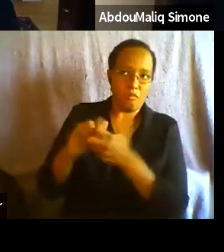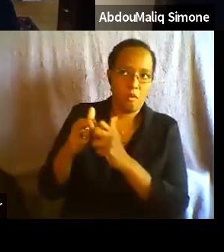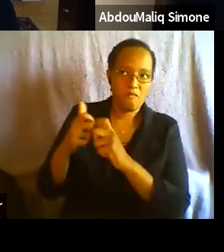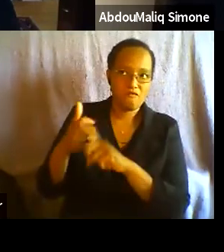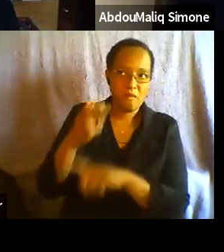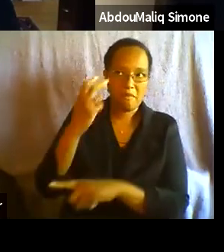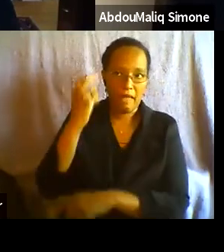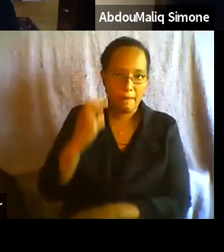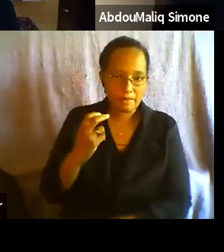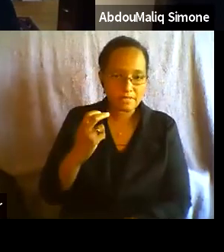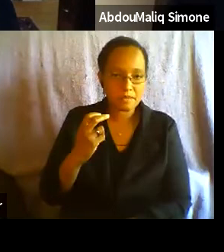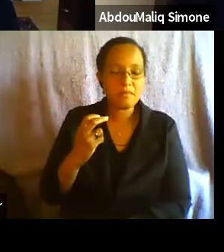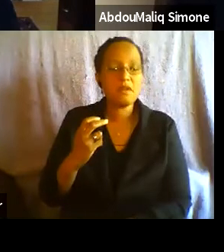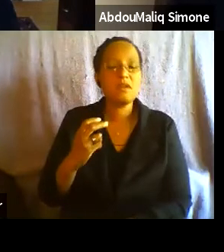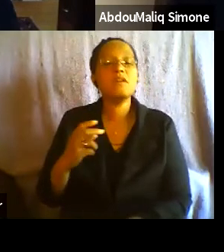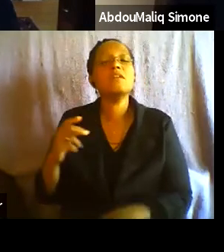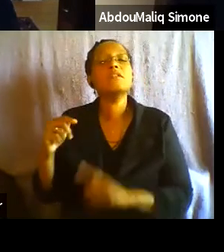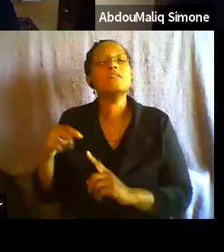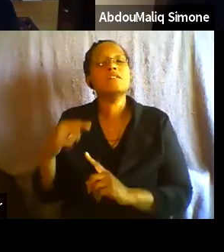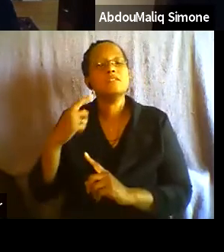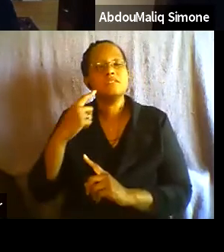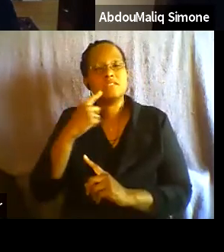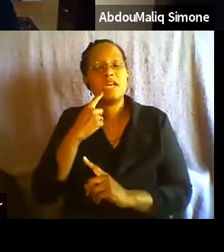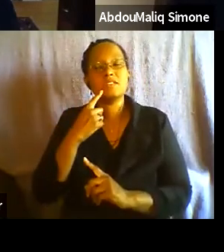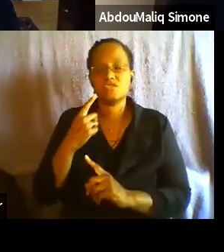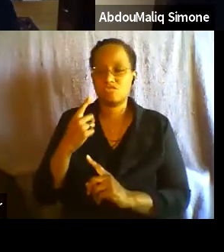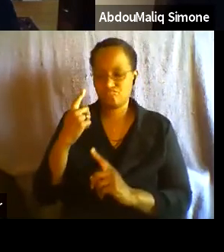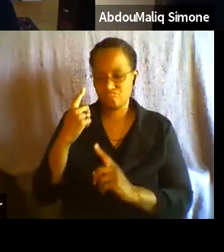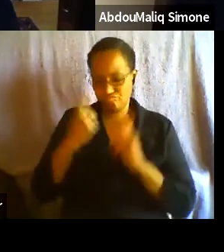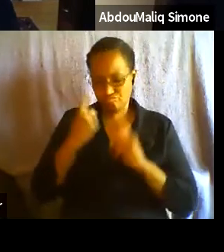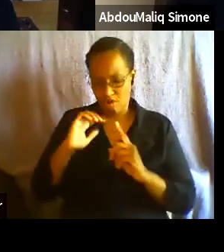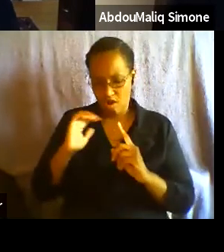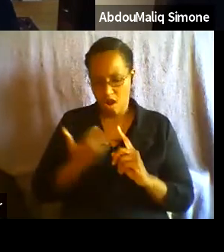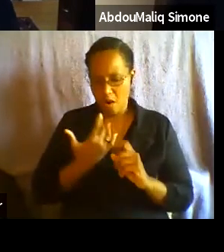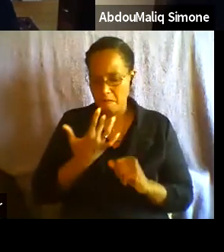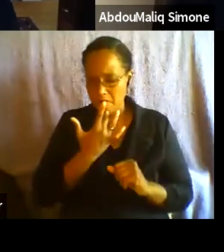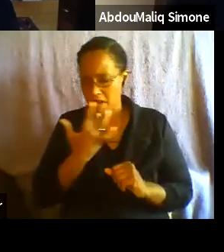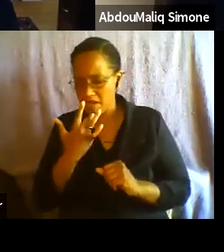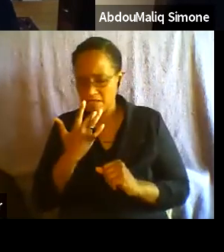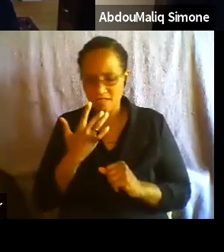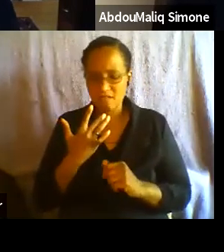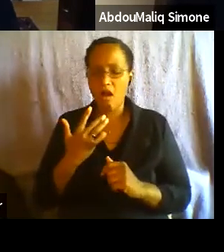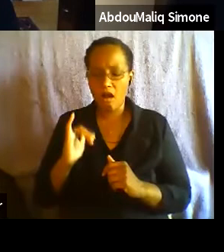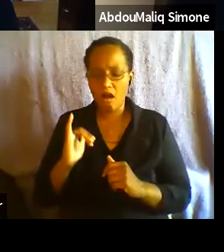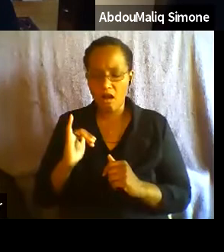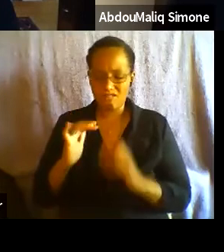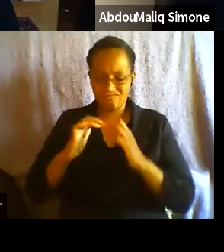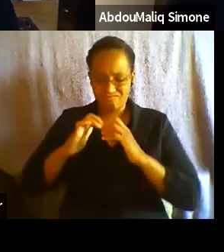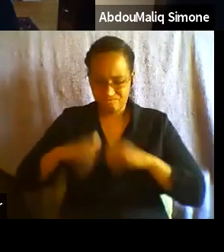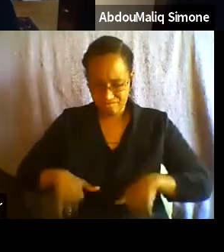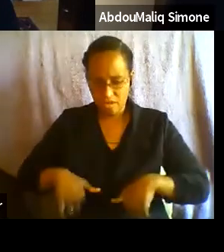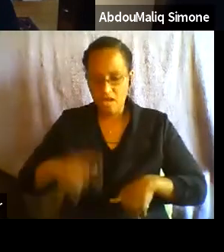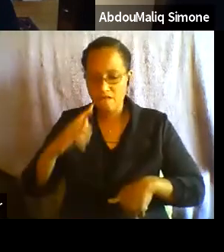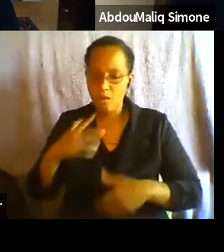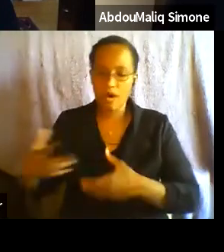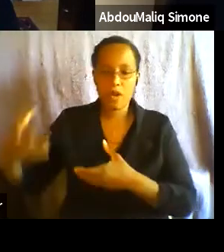biases to generate cross-cultural and interracial, transgendered, and radical feminist